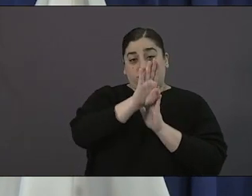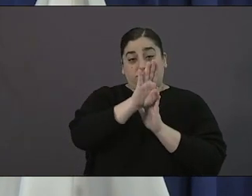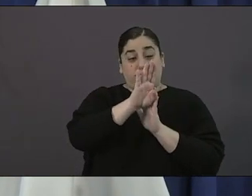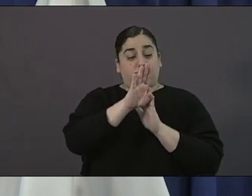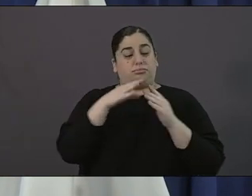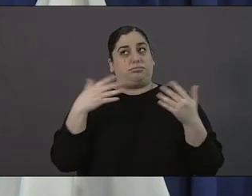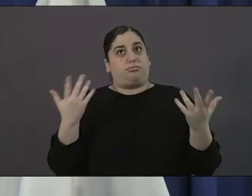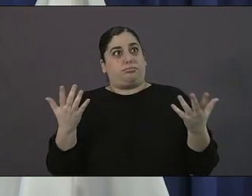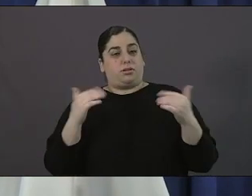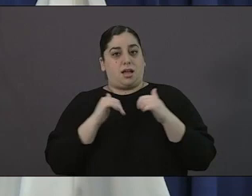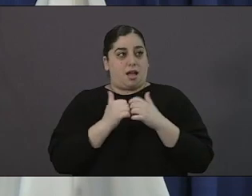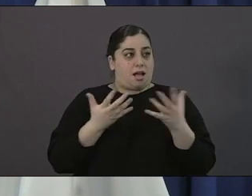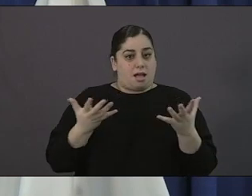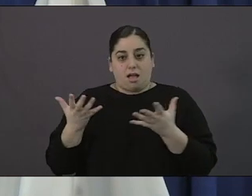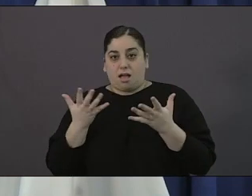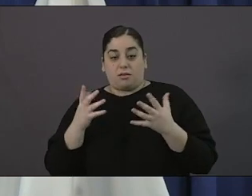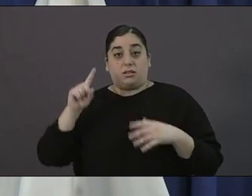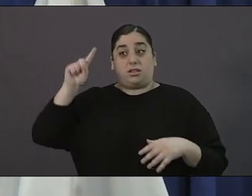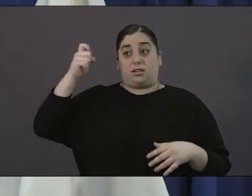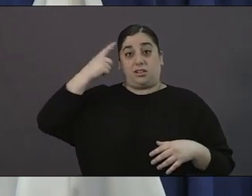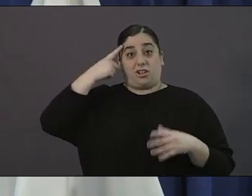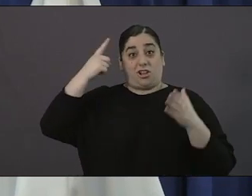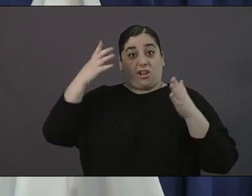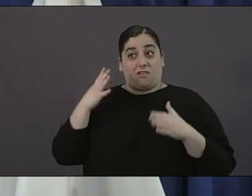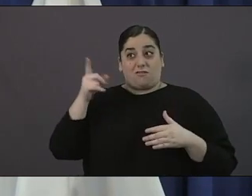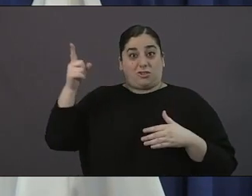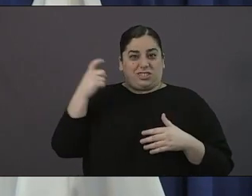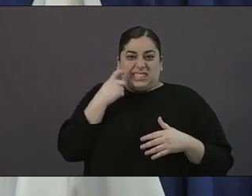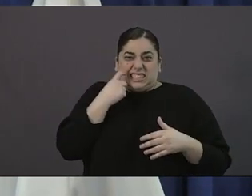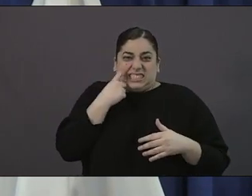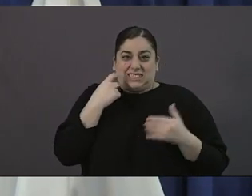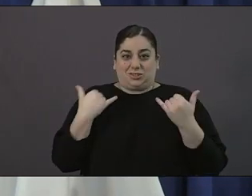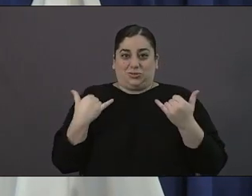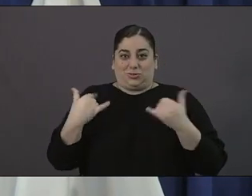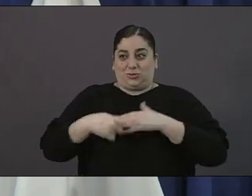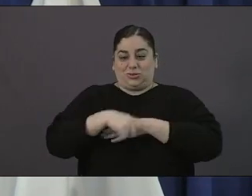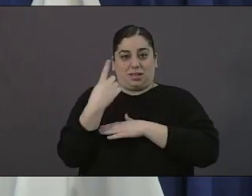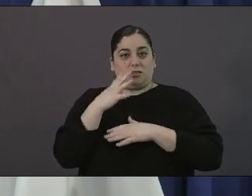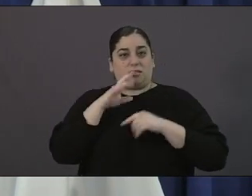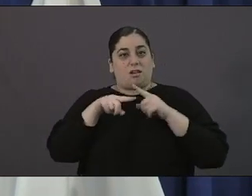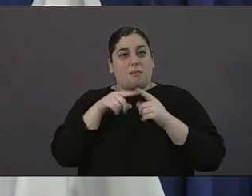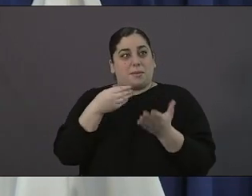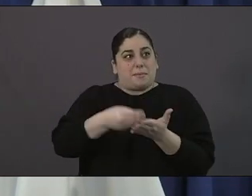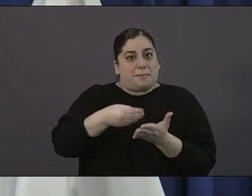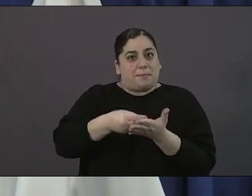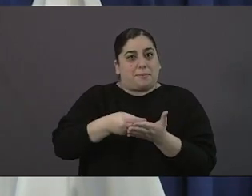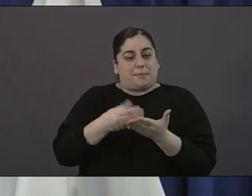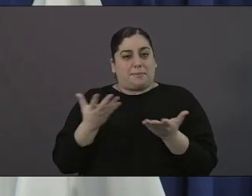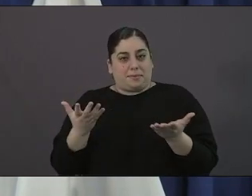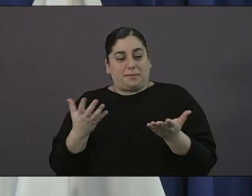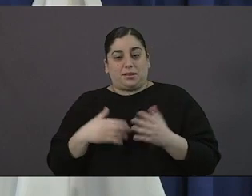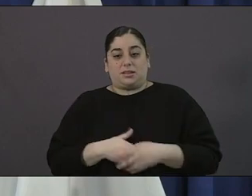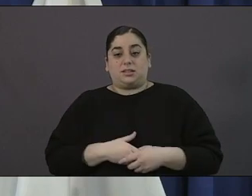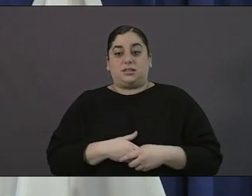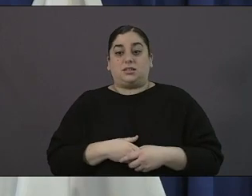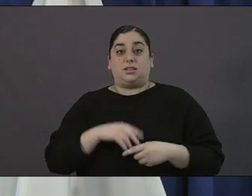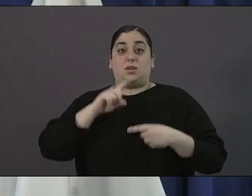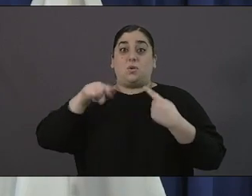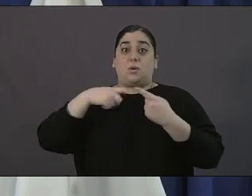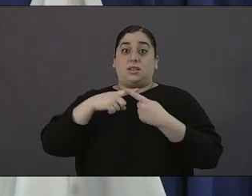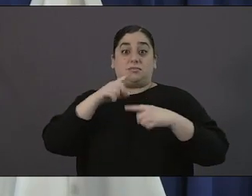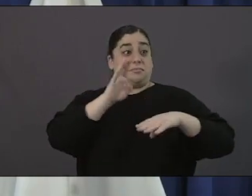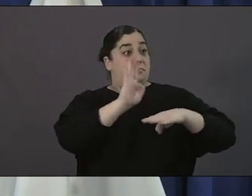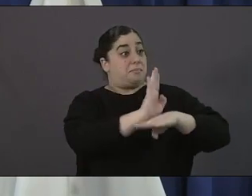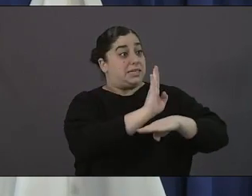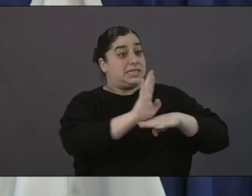the governor of course talked about that earlier today and while we don't know exactly when things will get back